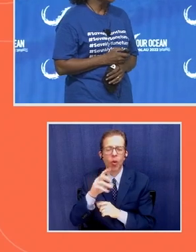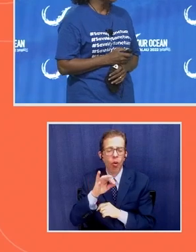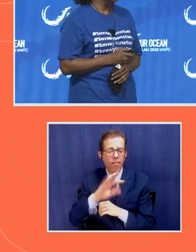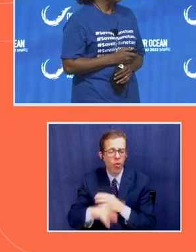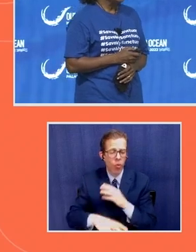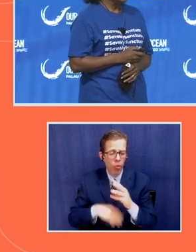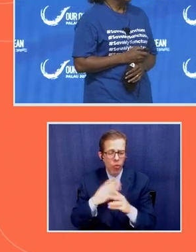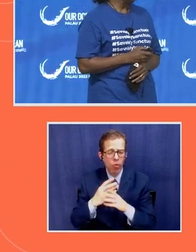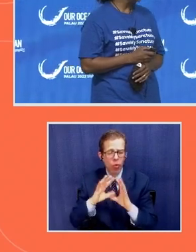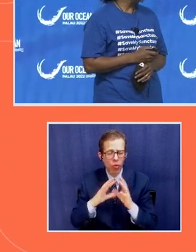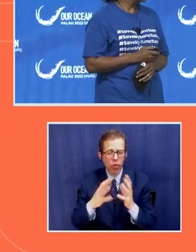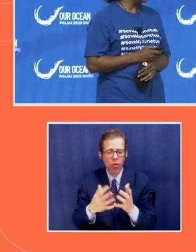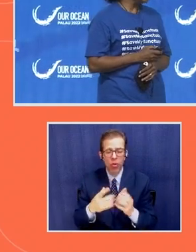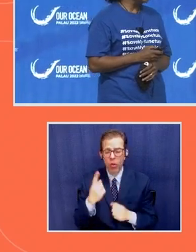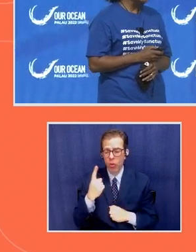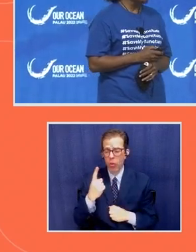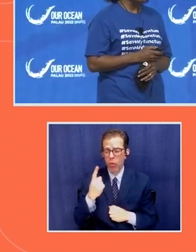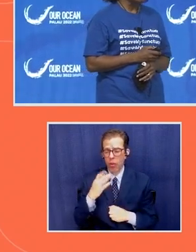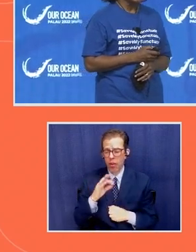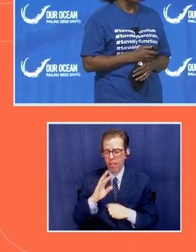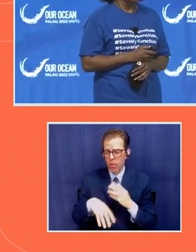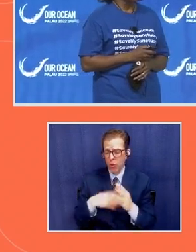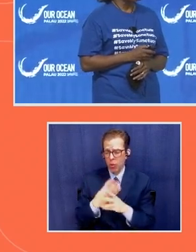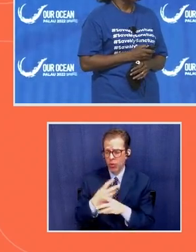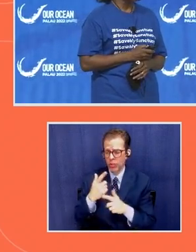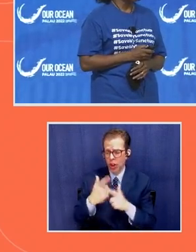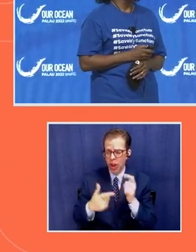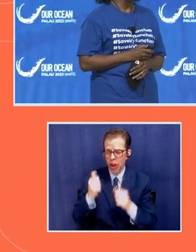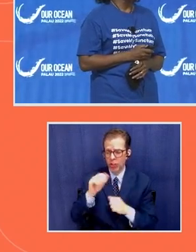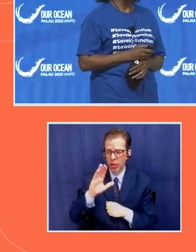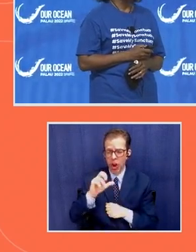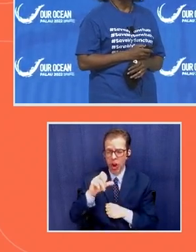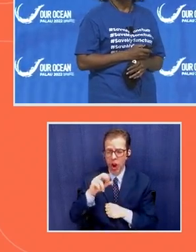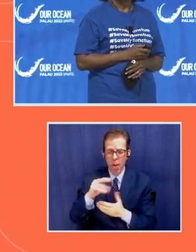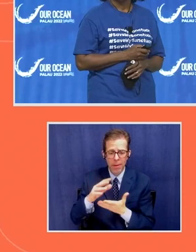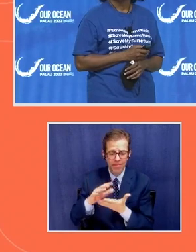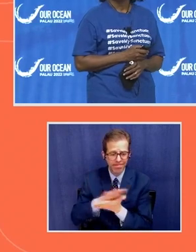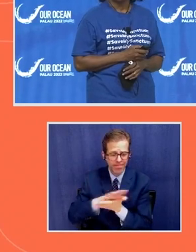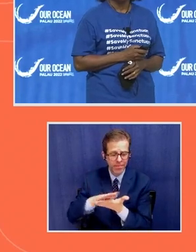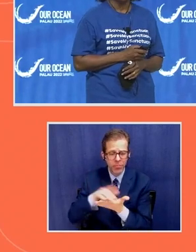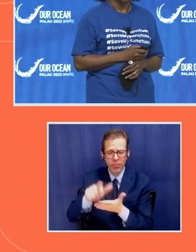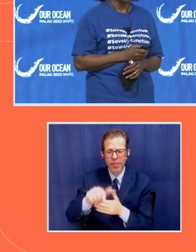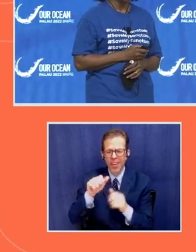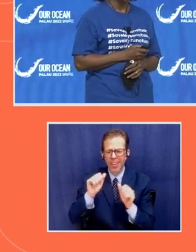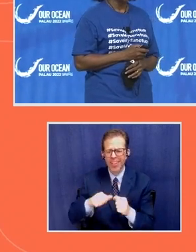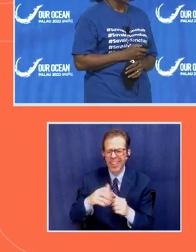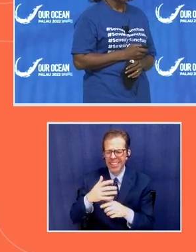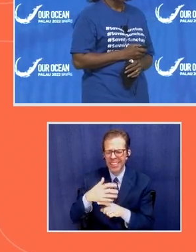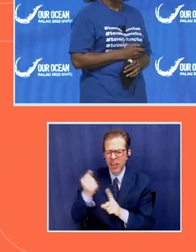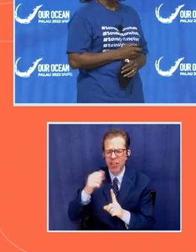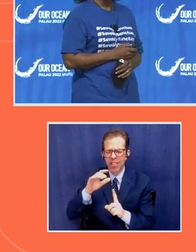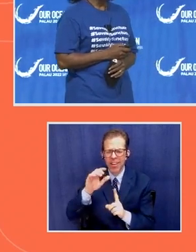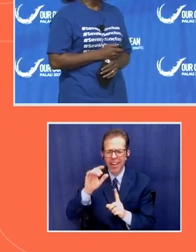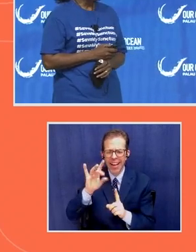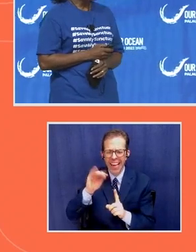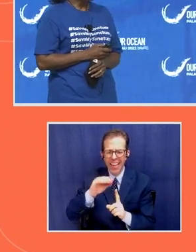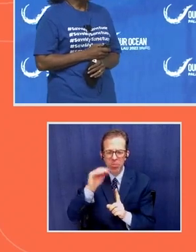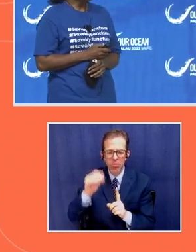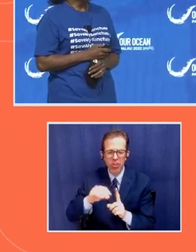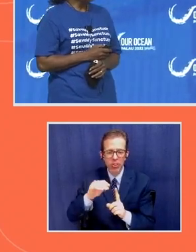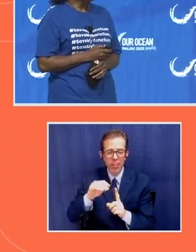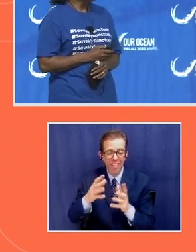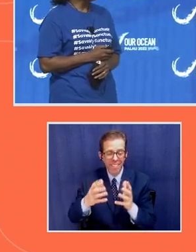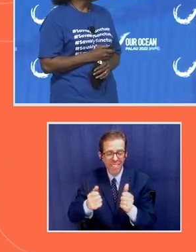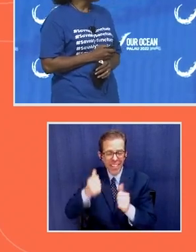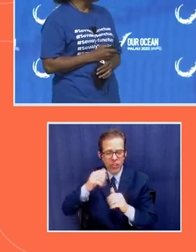carbon sinker able to store 10% of the world's carbon faster than a tropical forest. And allow